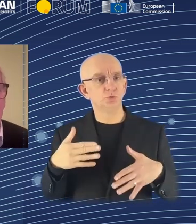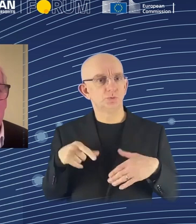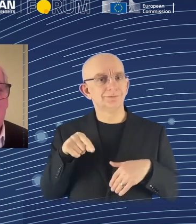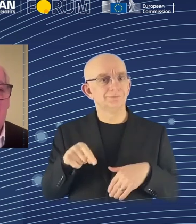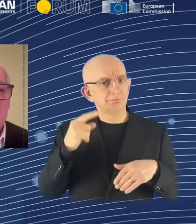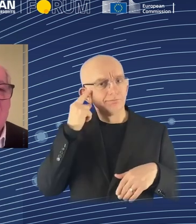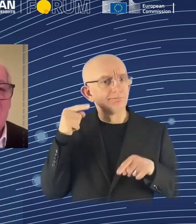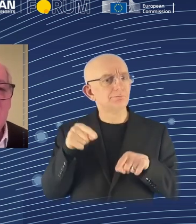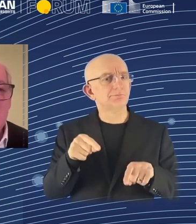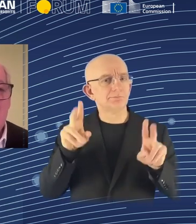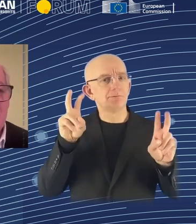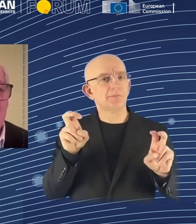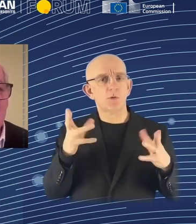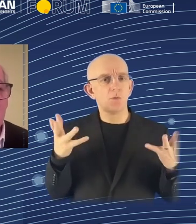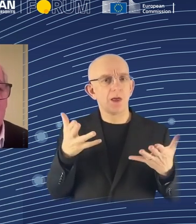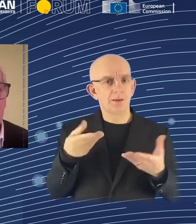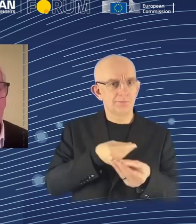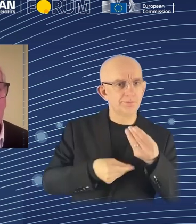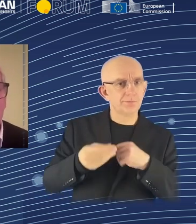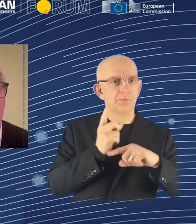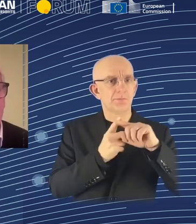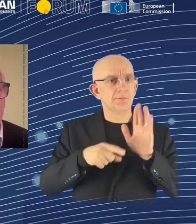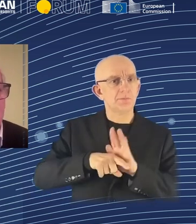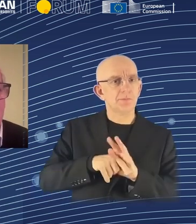a machine that can do everything that you can do